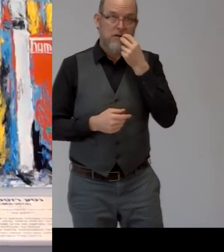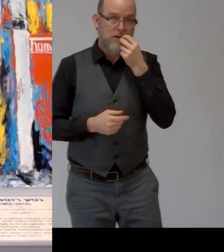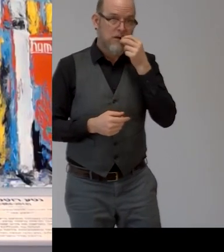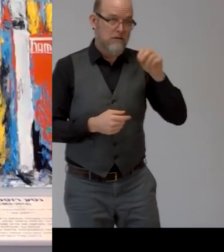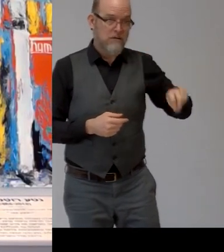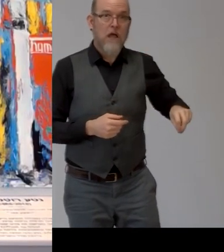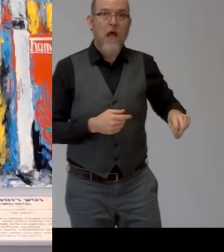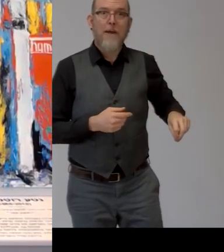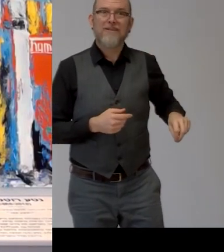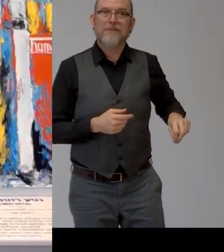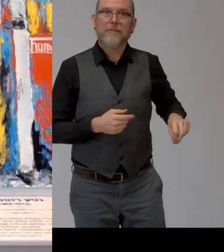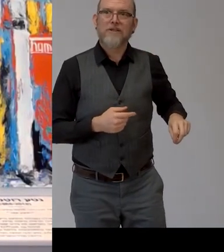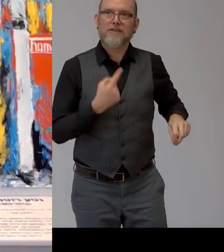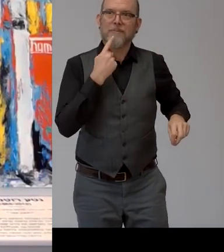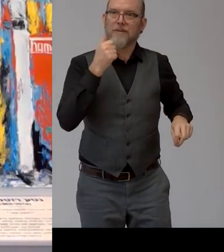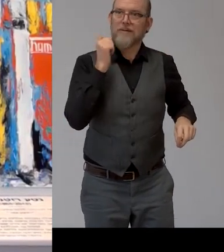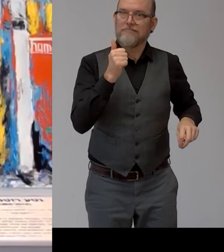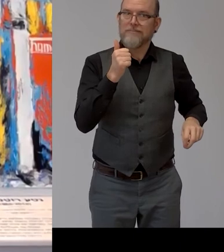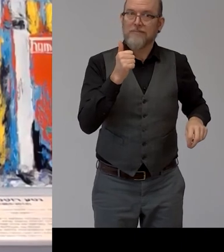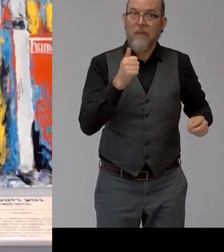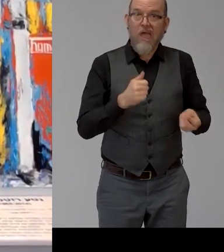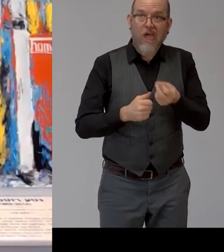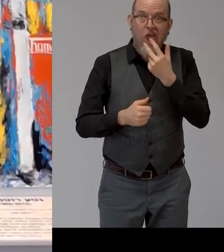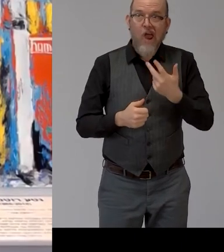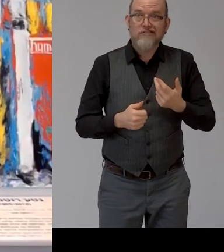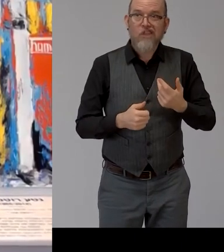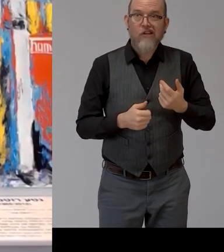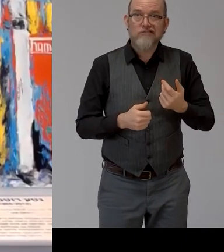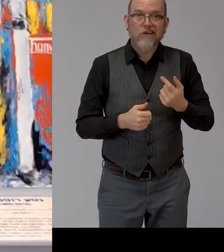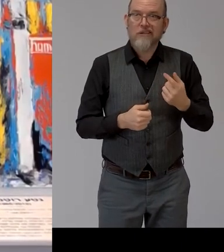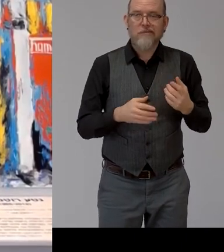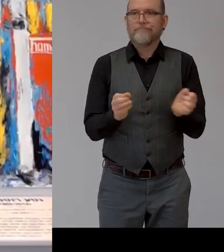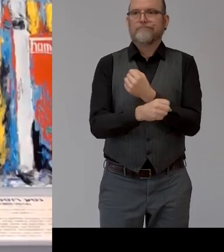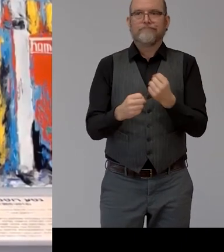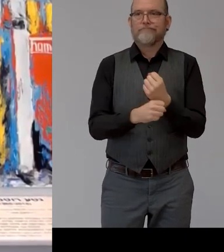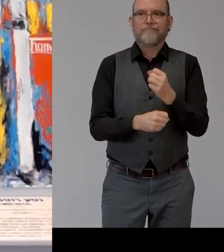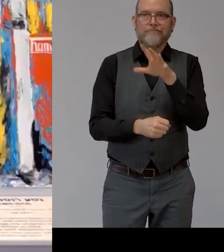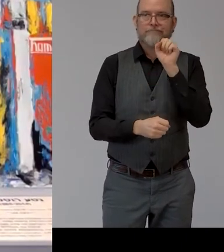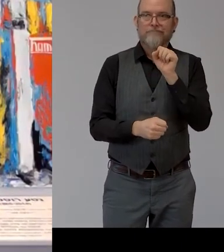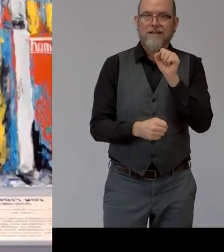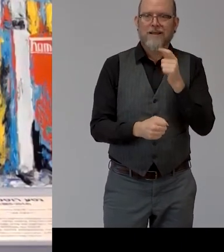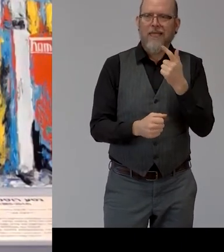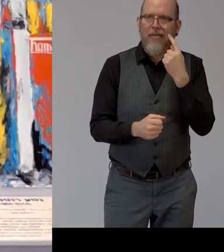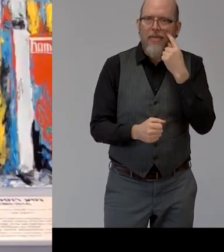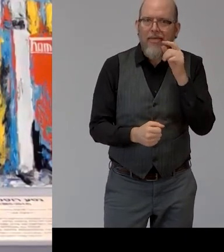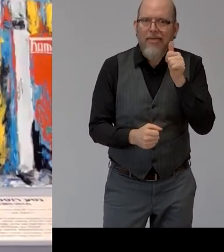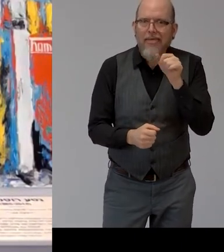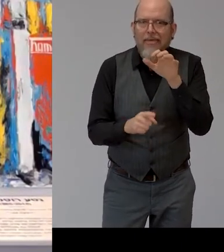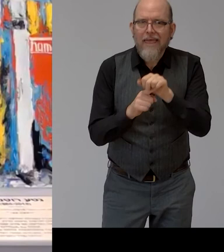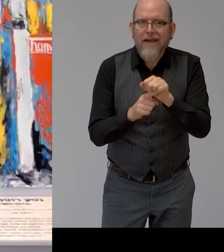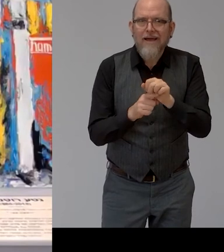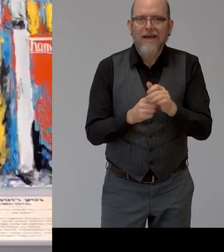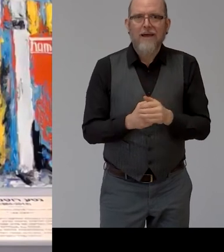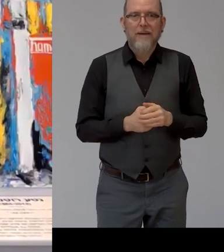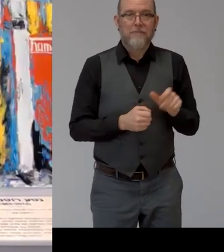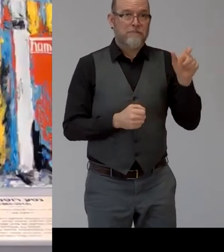able to read her lips but once she chewed gum it was very very difficult and that employee did not want to come and say you know